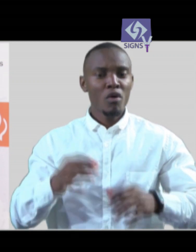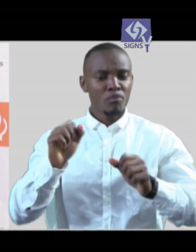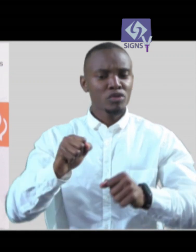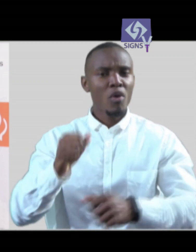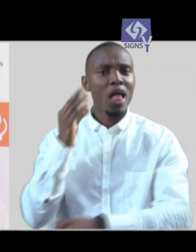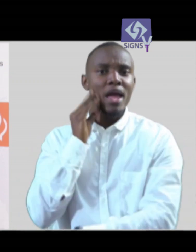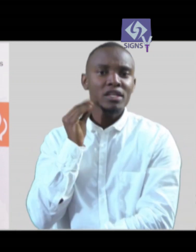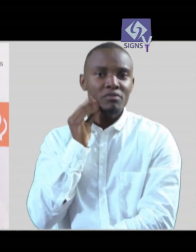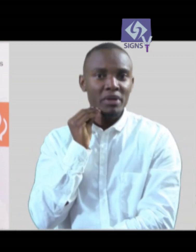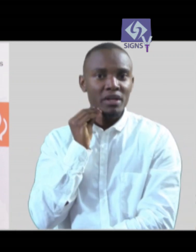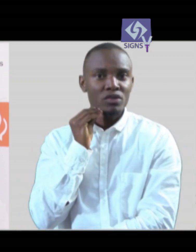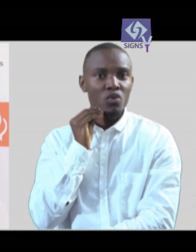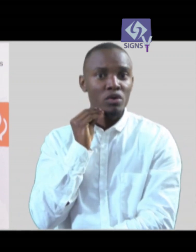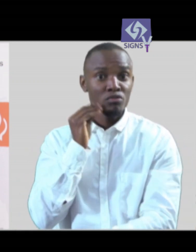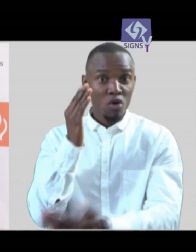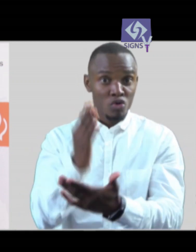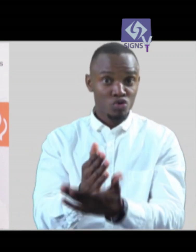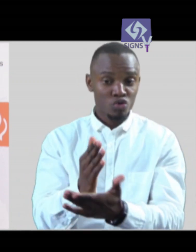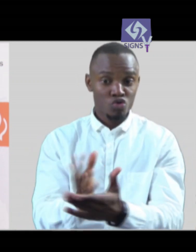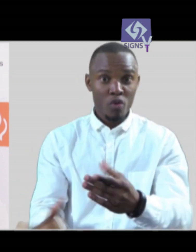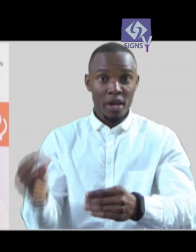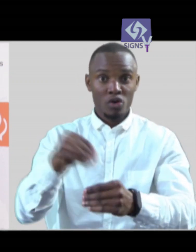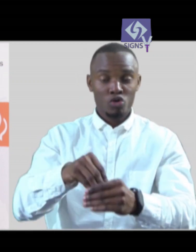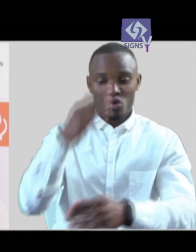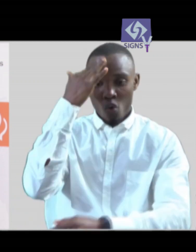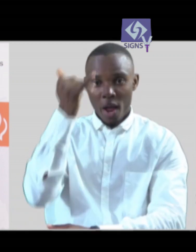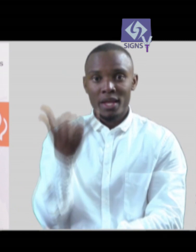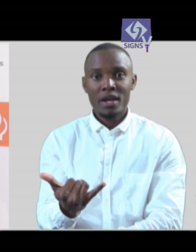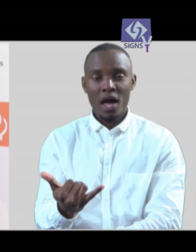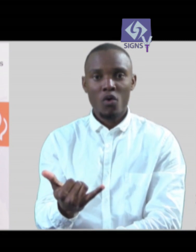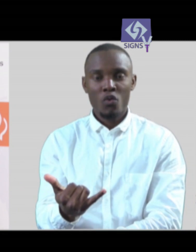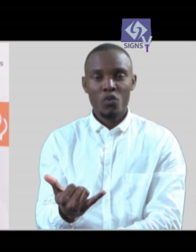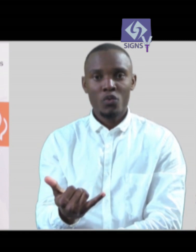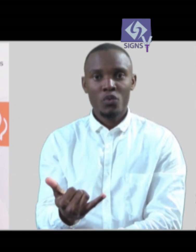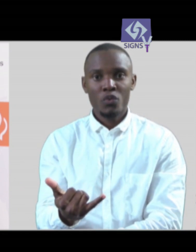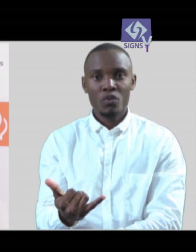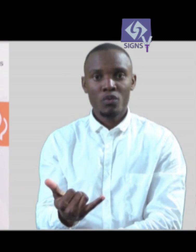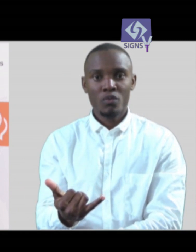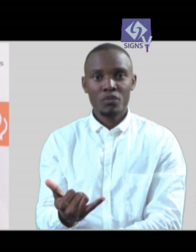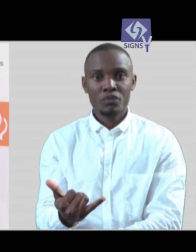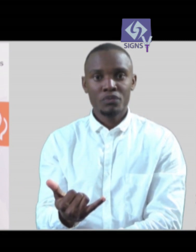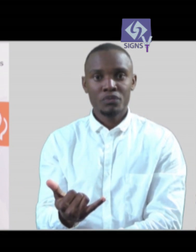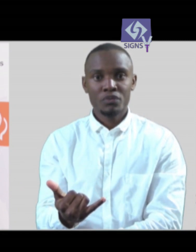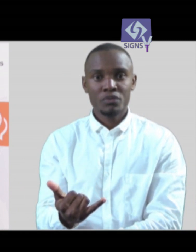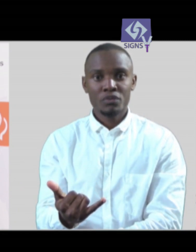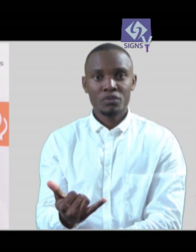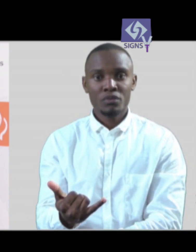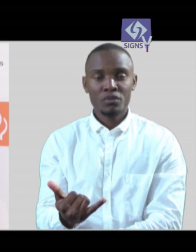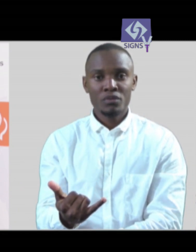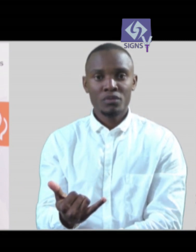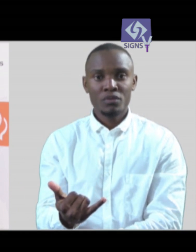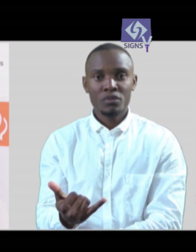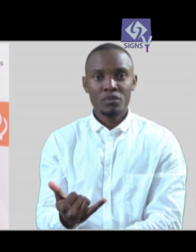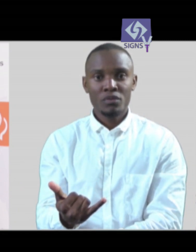mobile dryers as it works on as it works on finding a market for